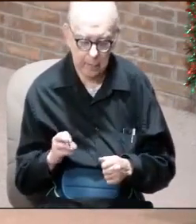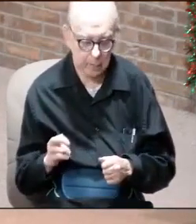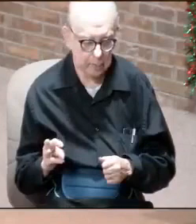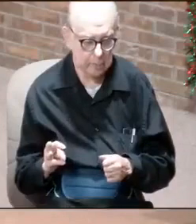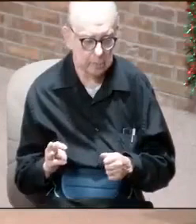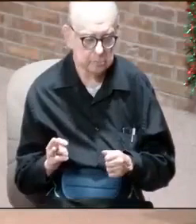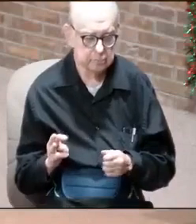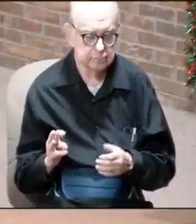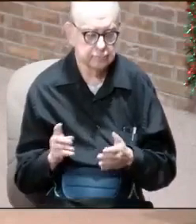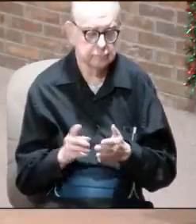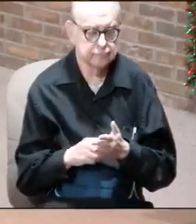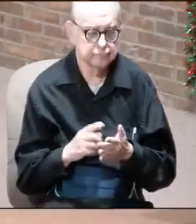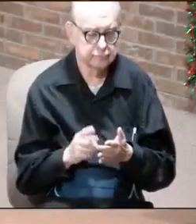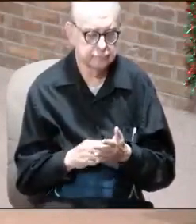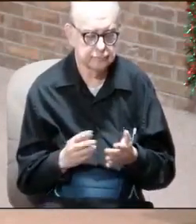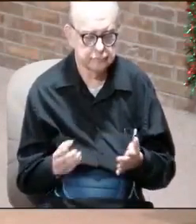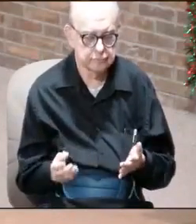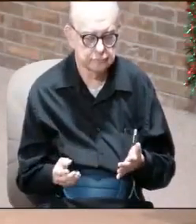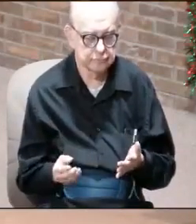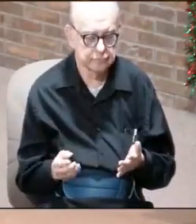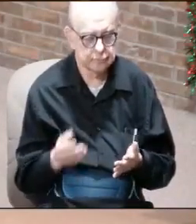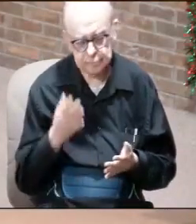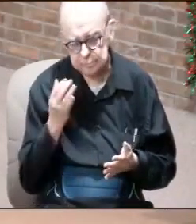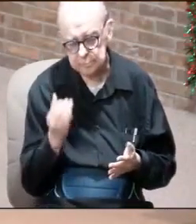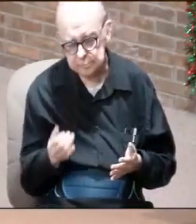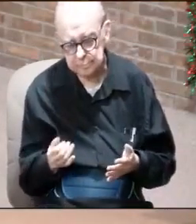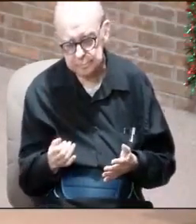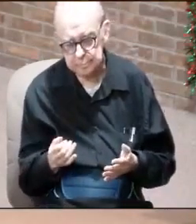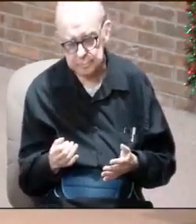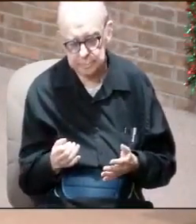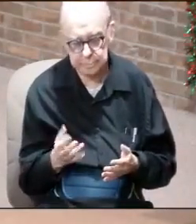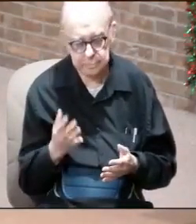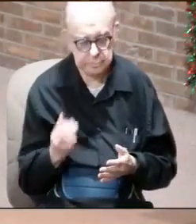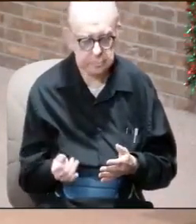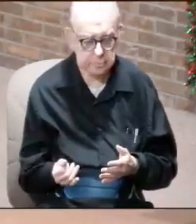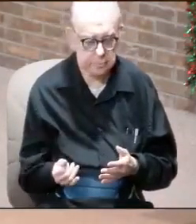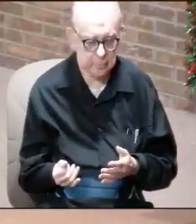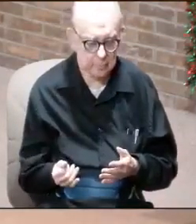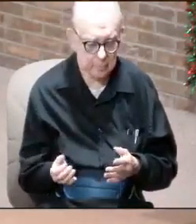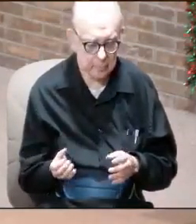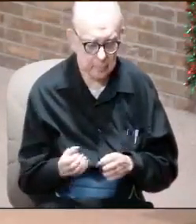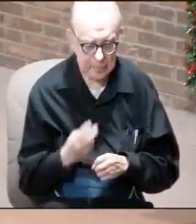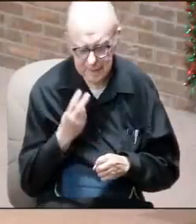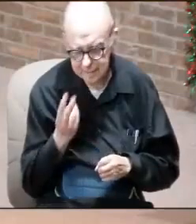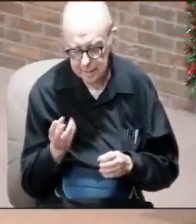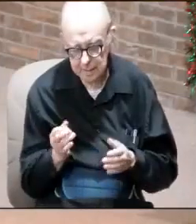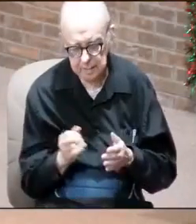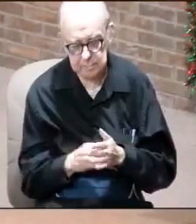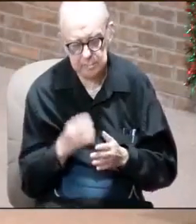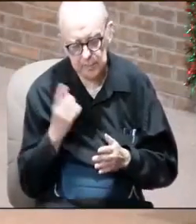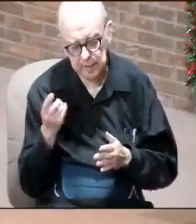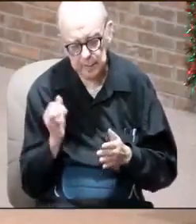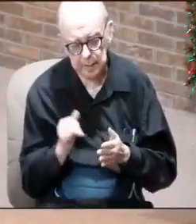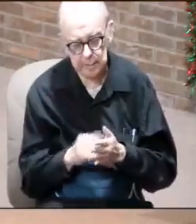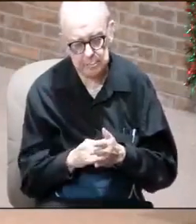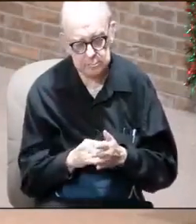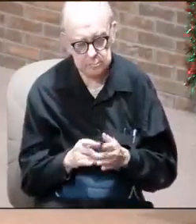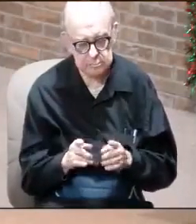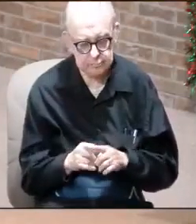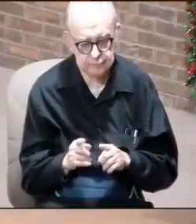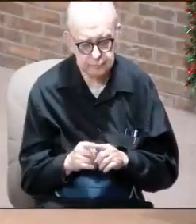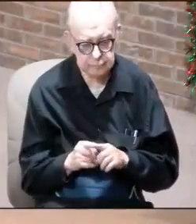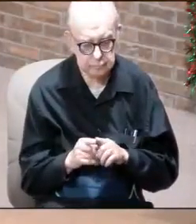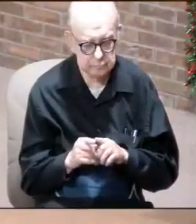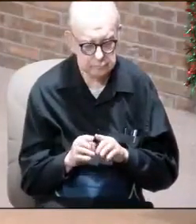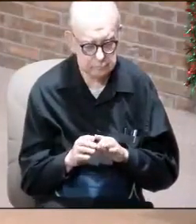And sometimes, why? Because when you begin to look at it and you think about it, as he